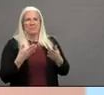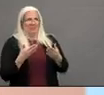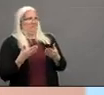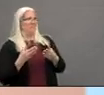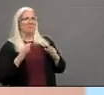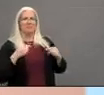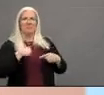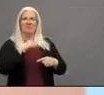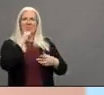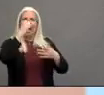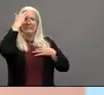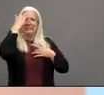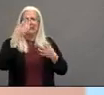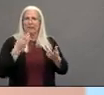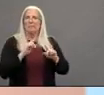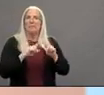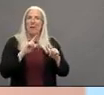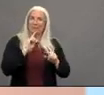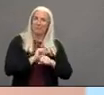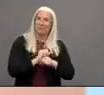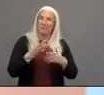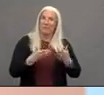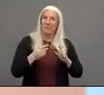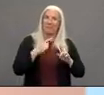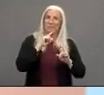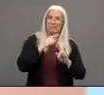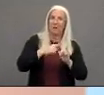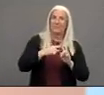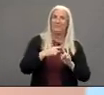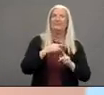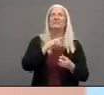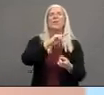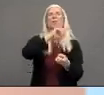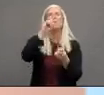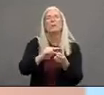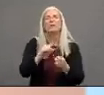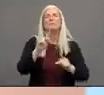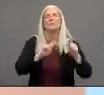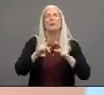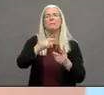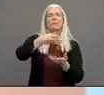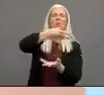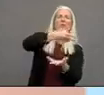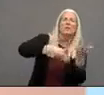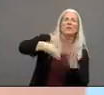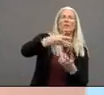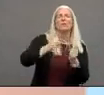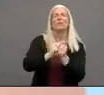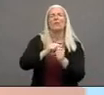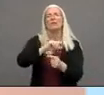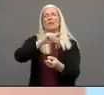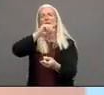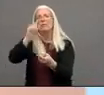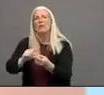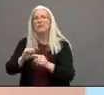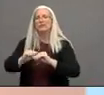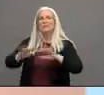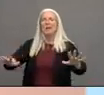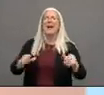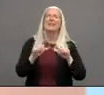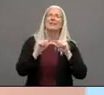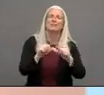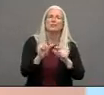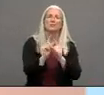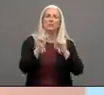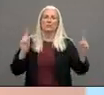possible to reduce those contacts limit exposure if you are out maintain social distance provide good hand washing wear